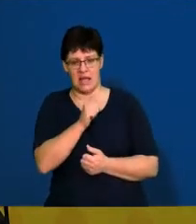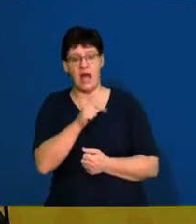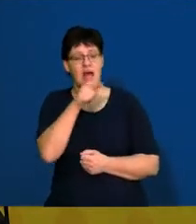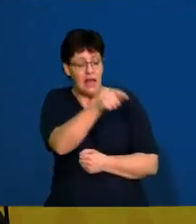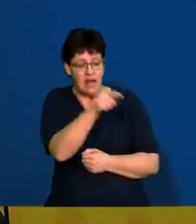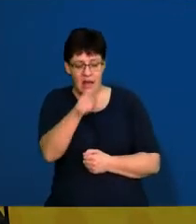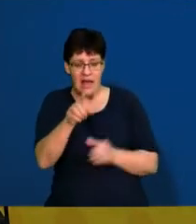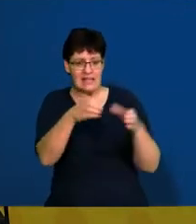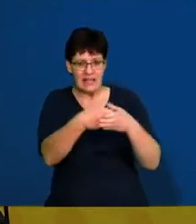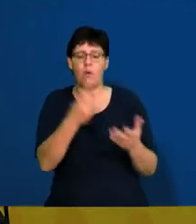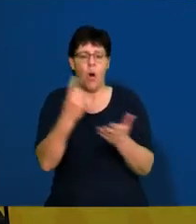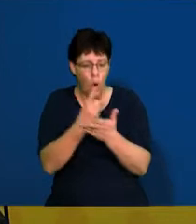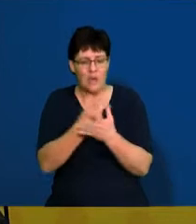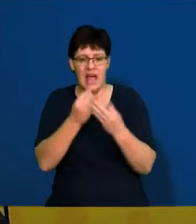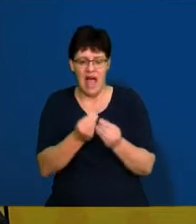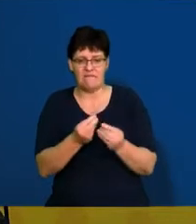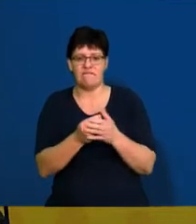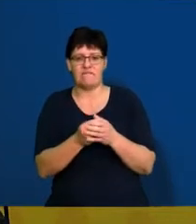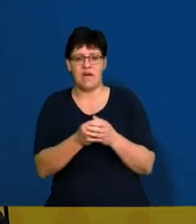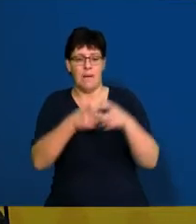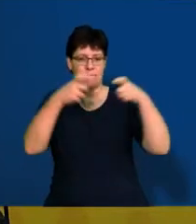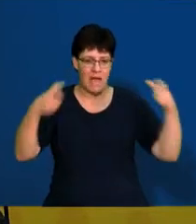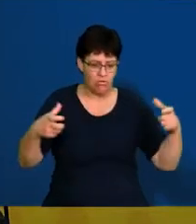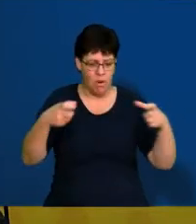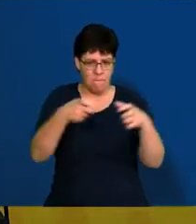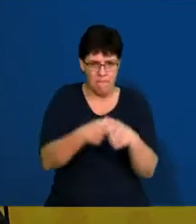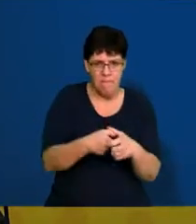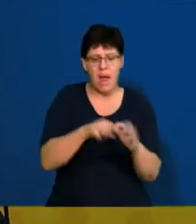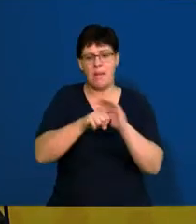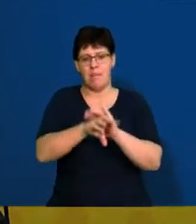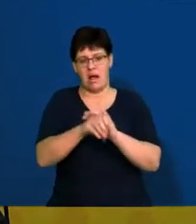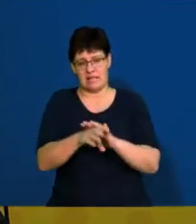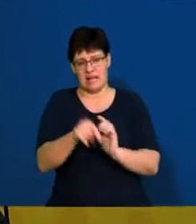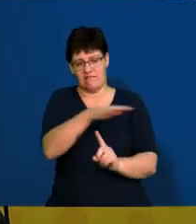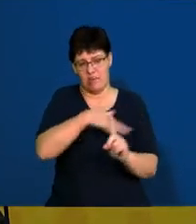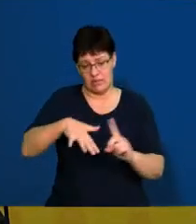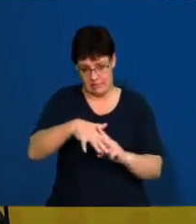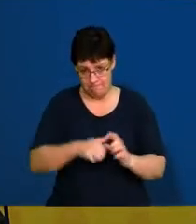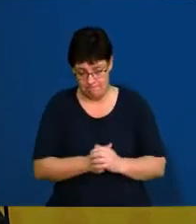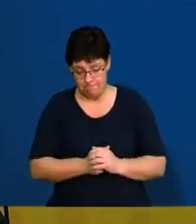have a micro environment, a market environment, and a macro environment.